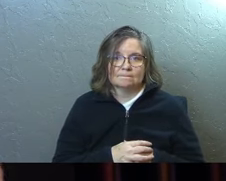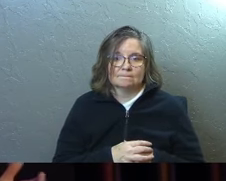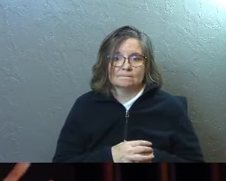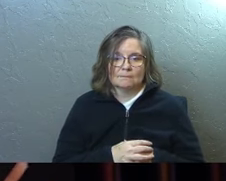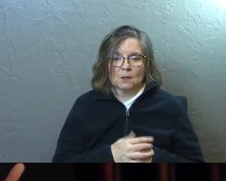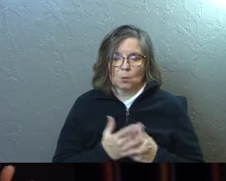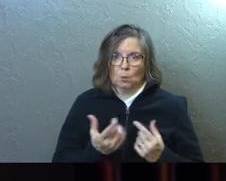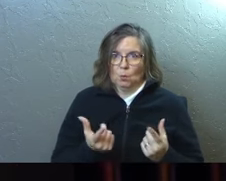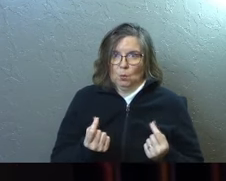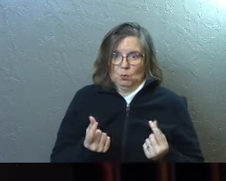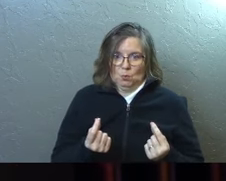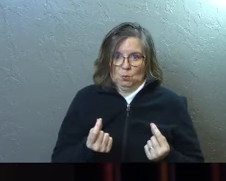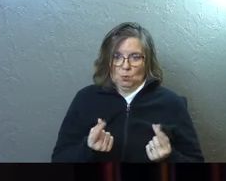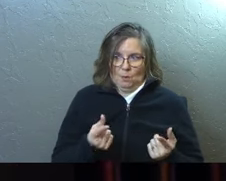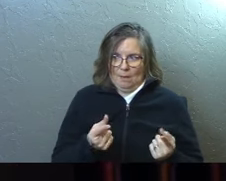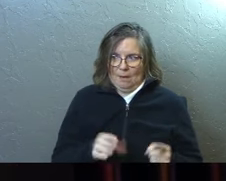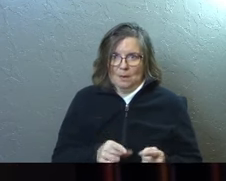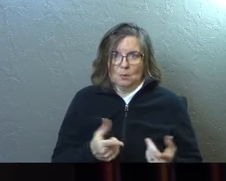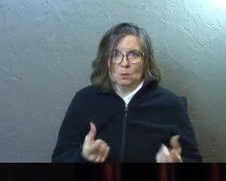And what do you do with that?